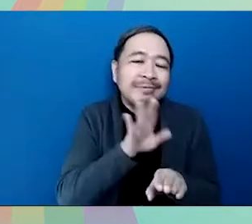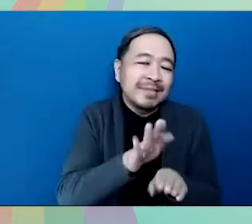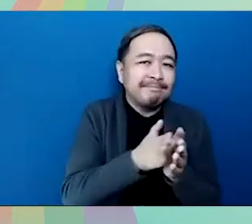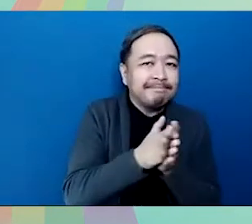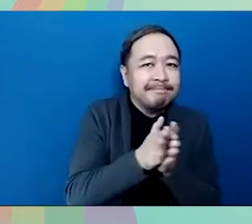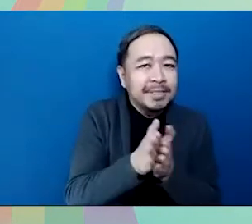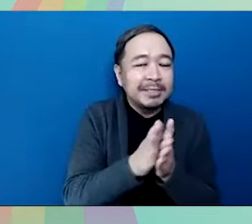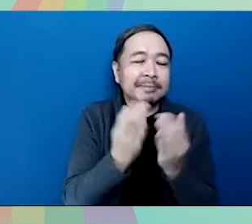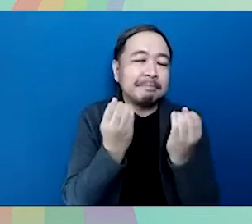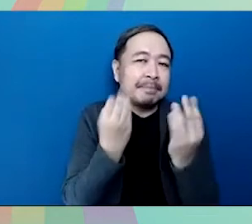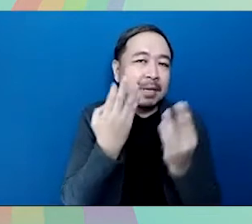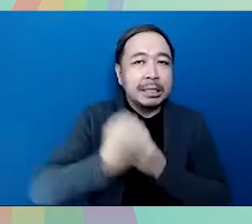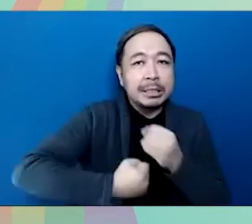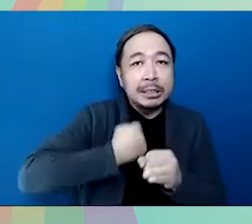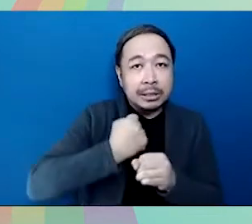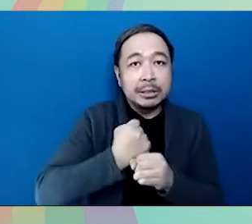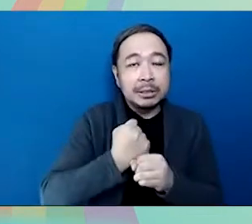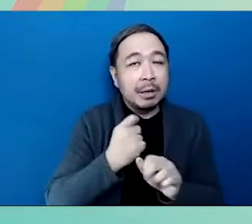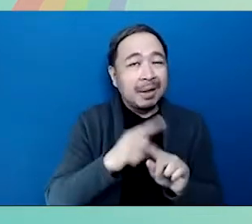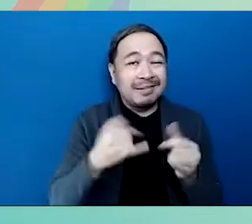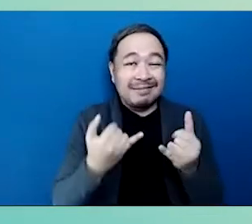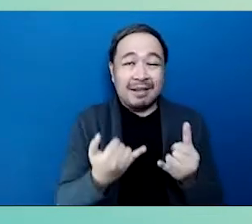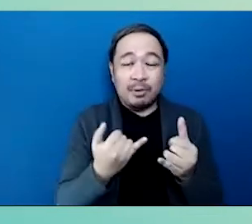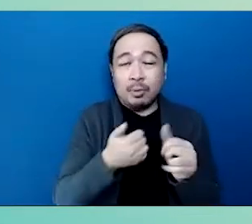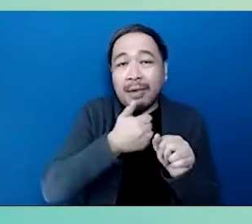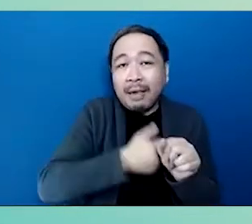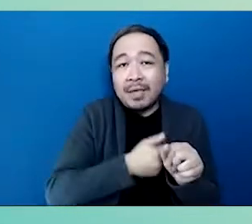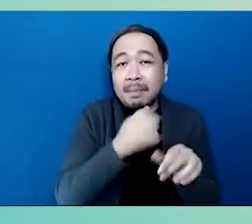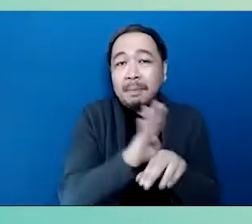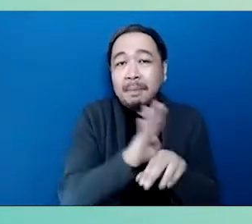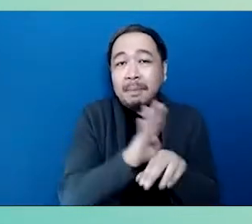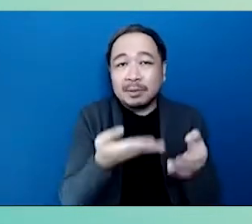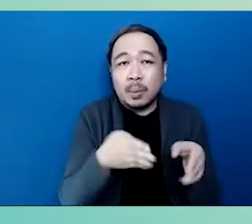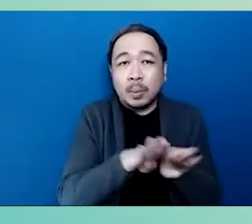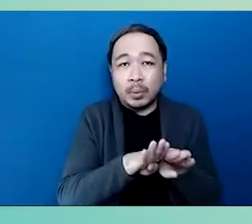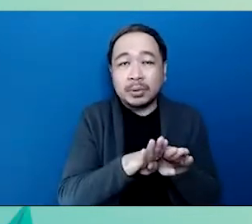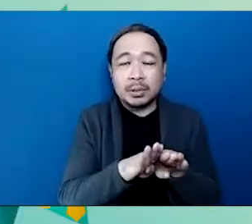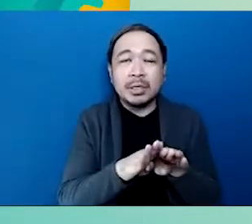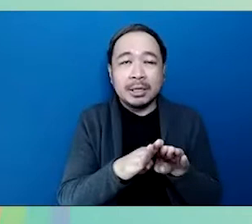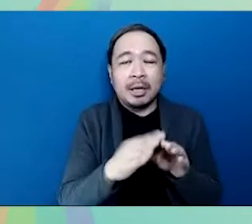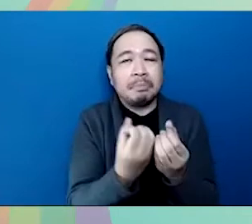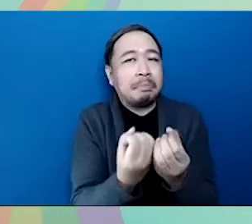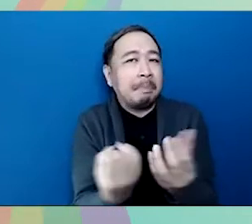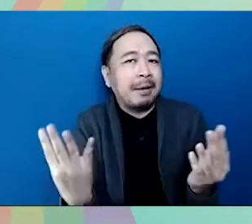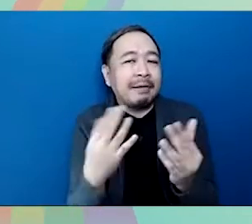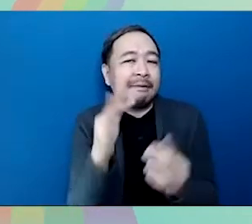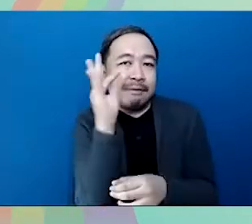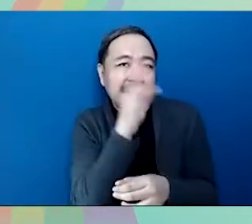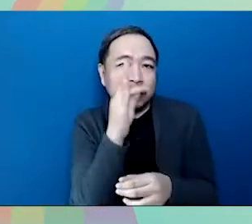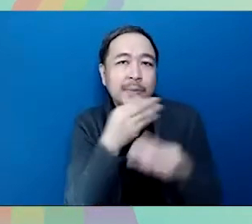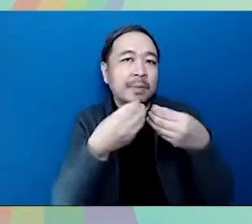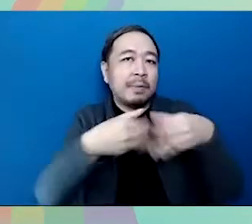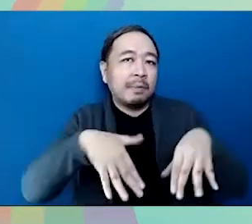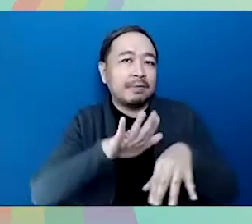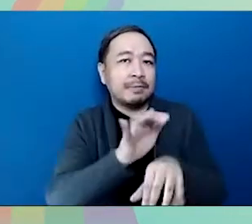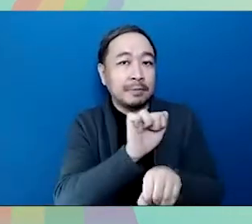on and been passionate about for decades what's worse is for every enterprise that closes a number of